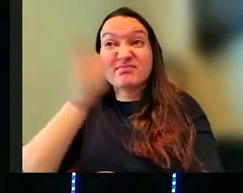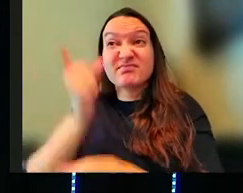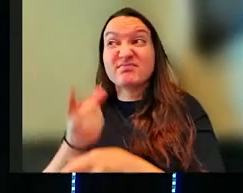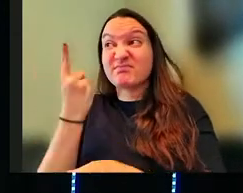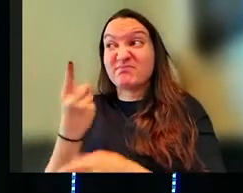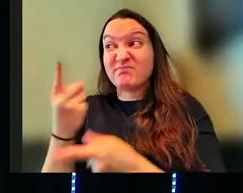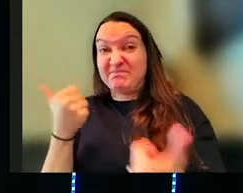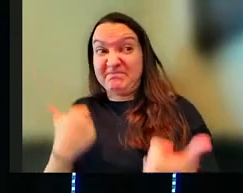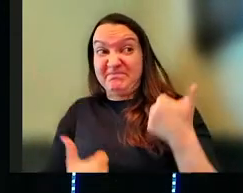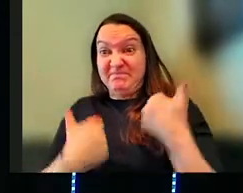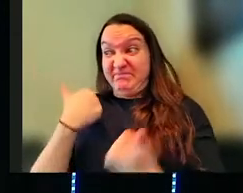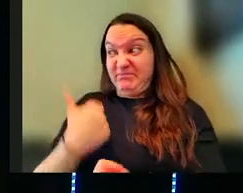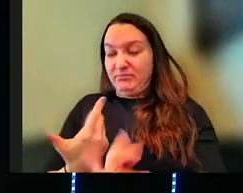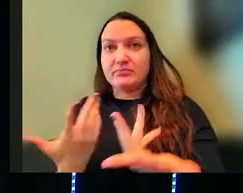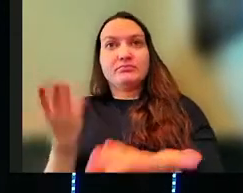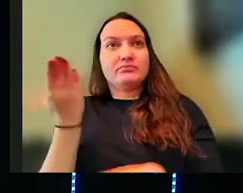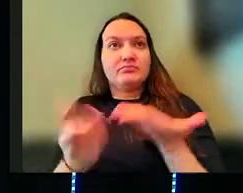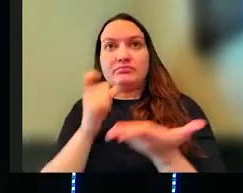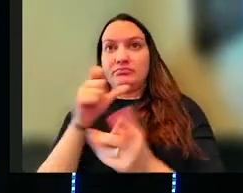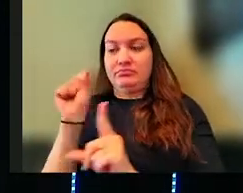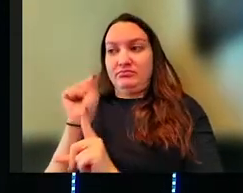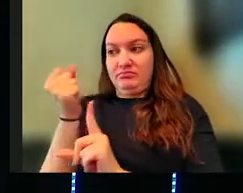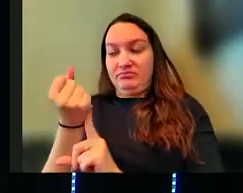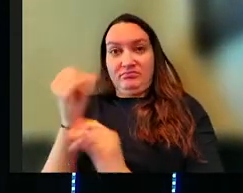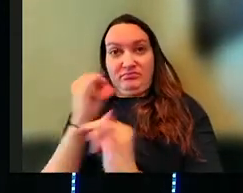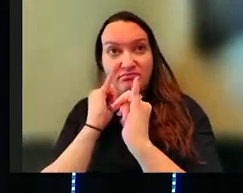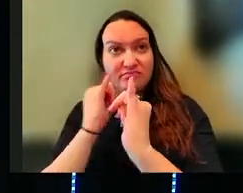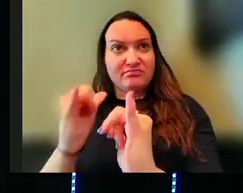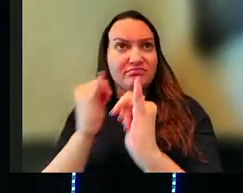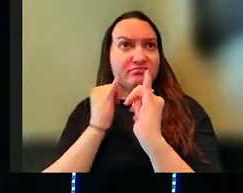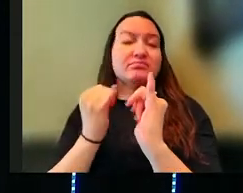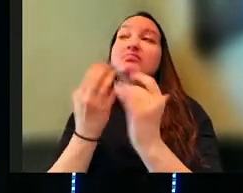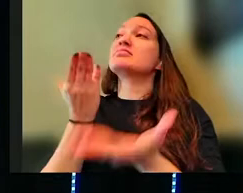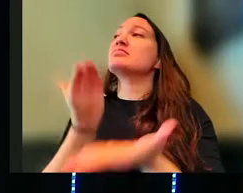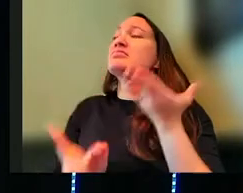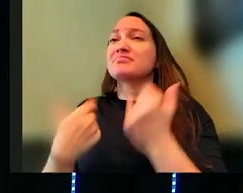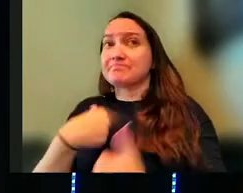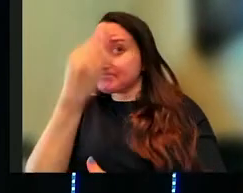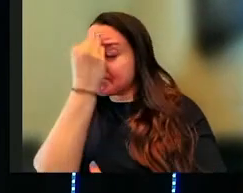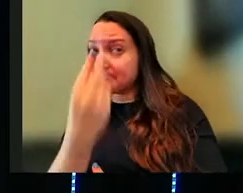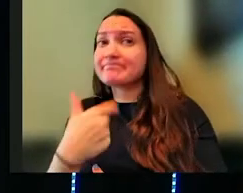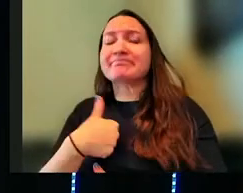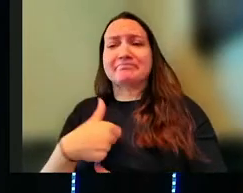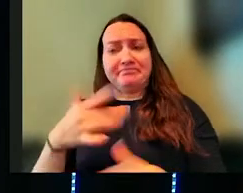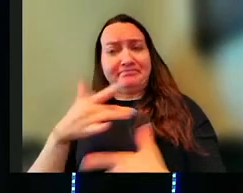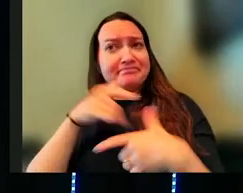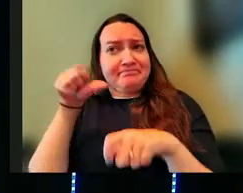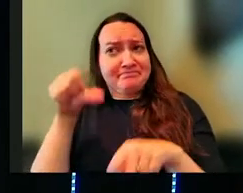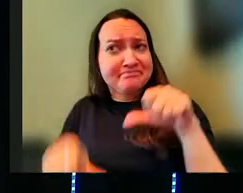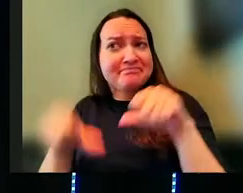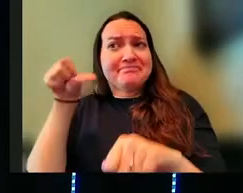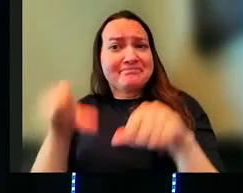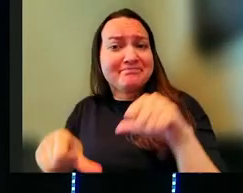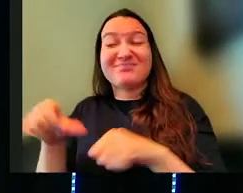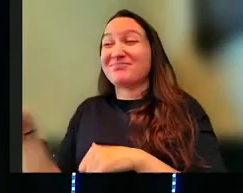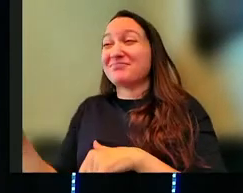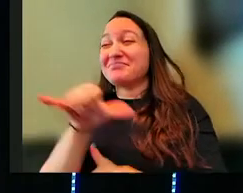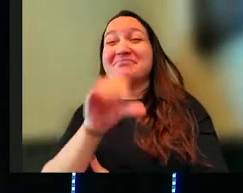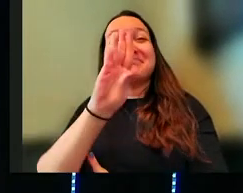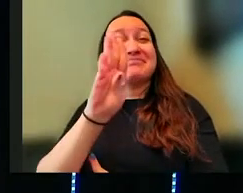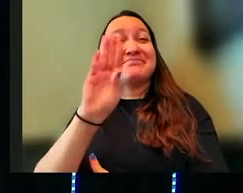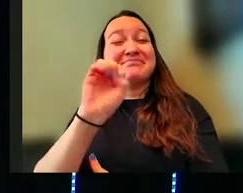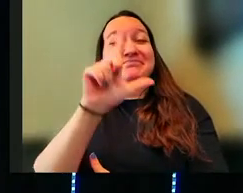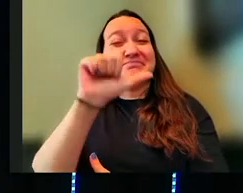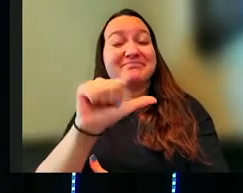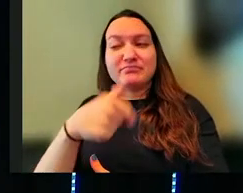make, okay? Maybe you're not in the same spot as me in that, but I, I'll be real with you. I'm an indecisive person, kind of like Bella, okay? I struggle to